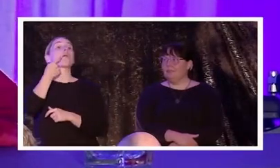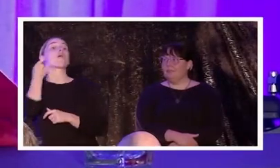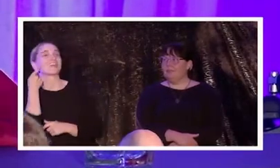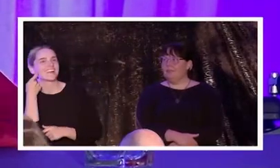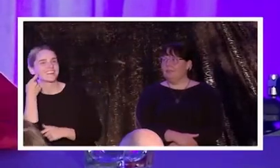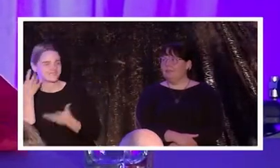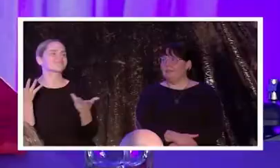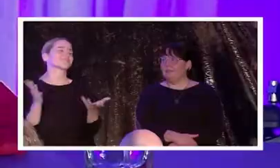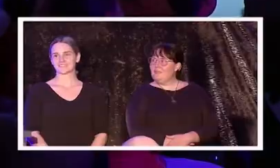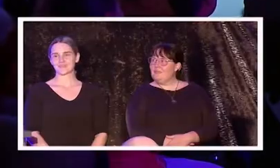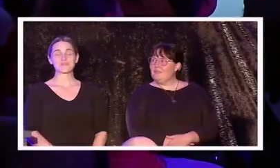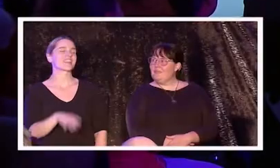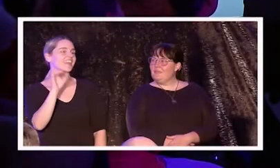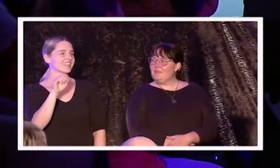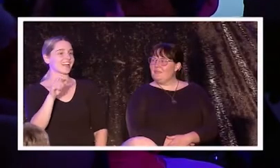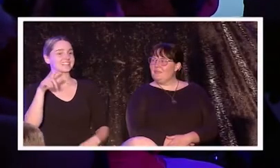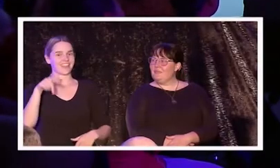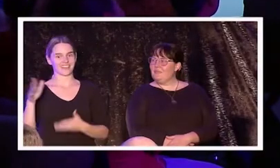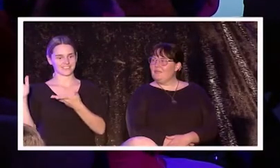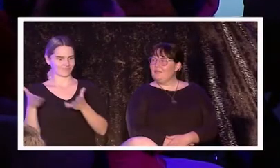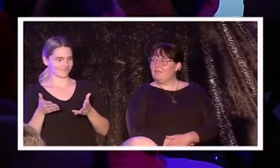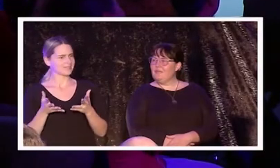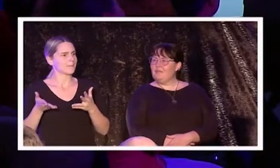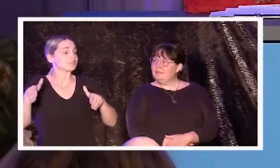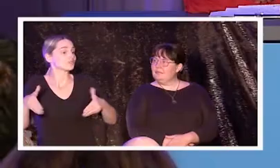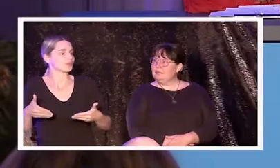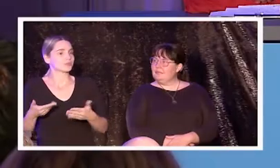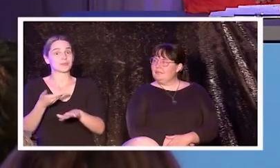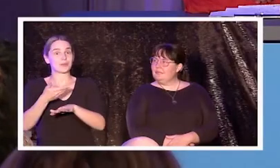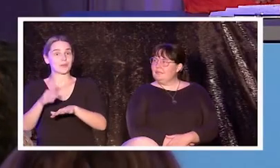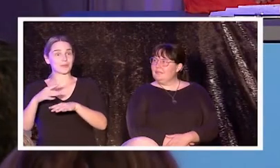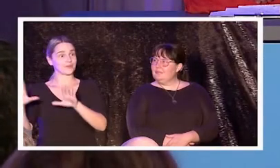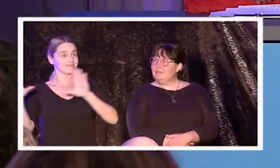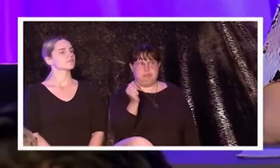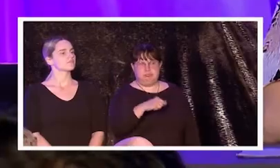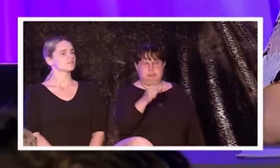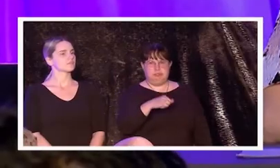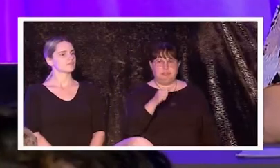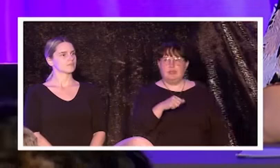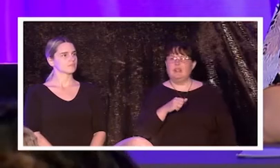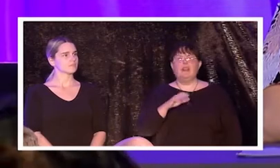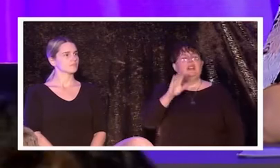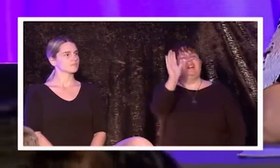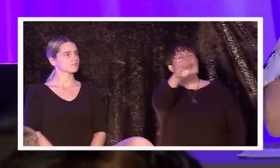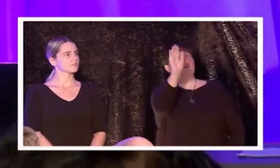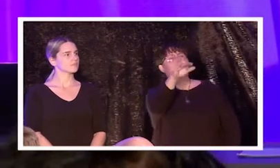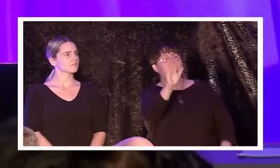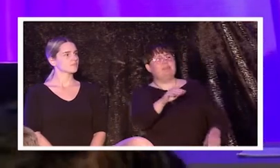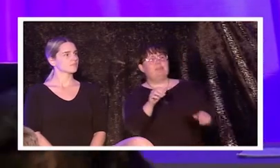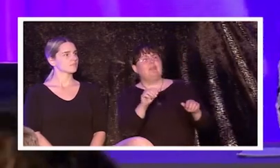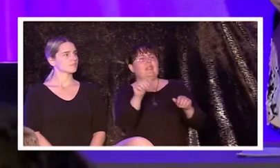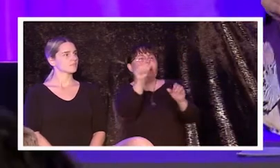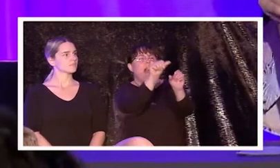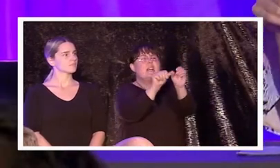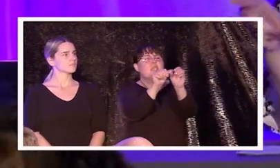Alcoholic. Yes, this is the segment where we get things off our chest. Hey arsehole. Hey arsehole, don't